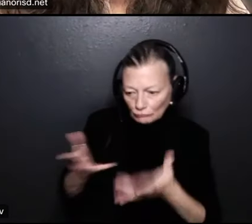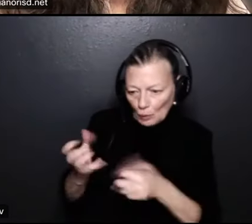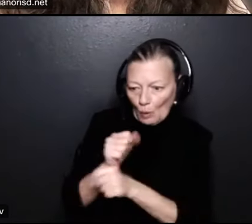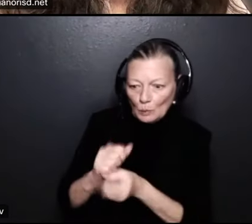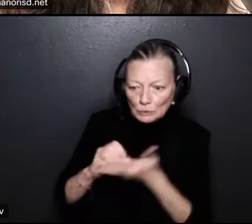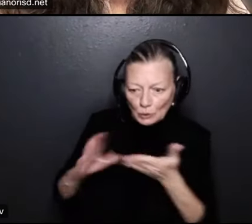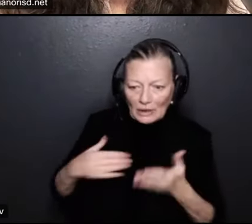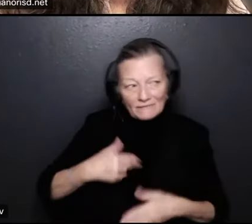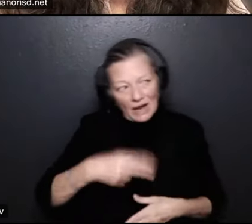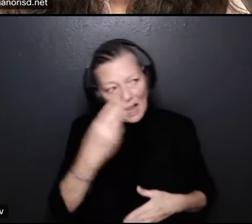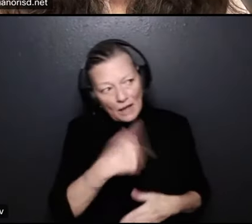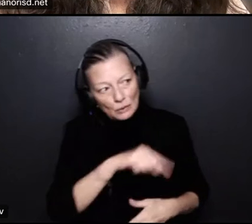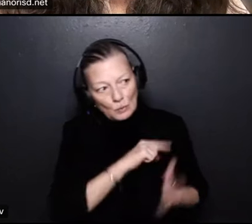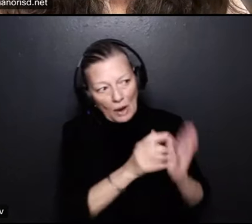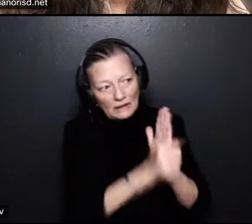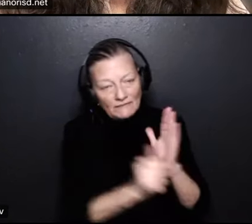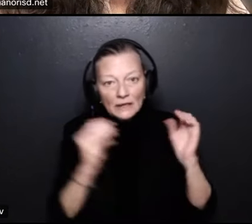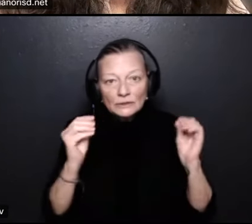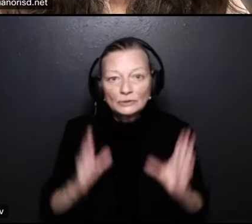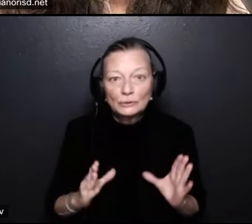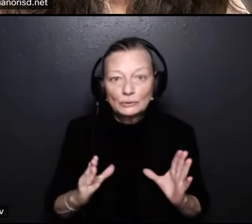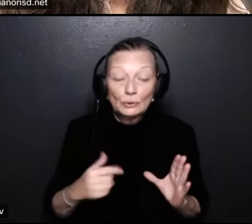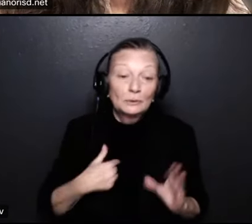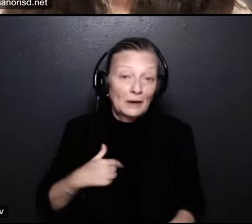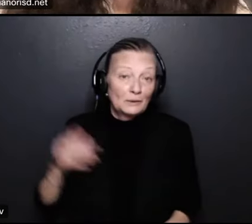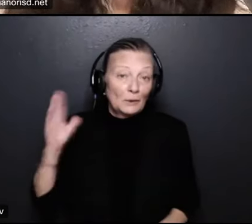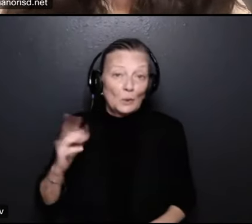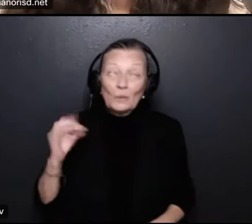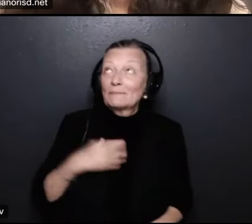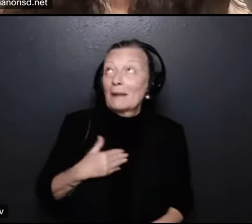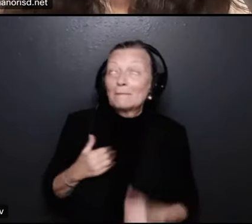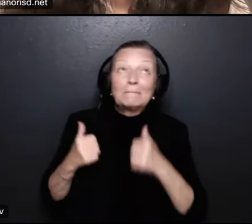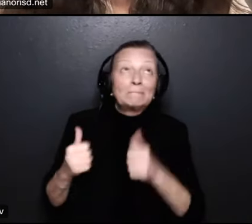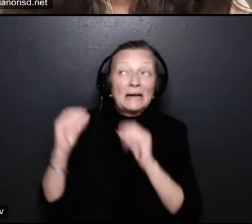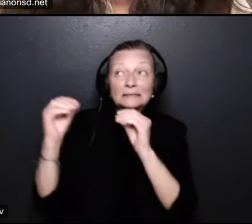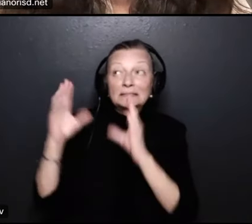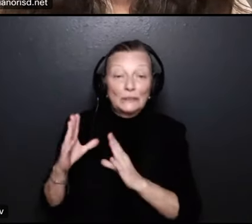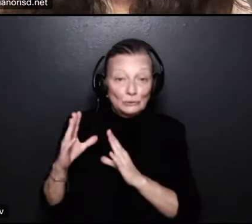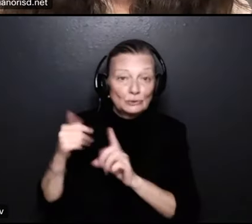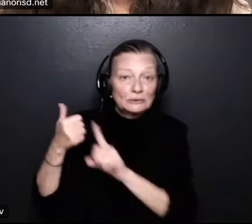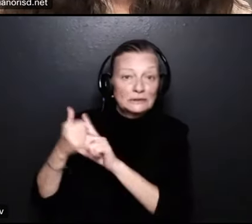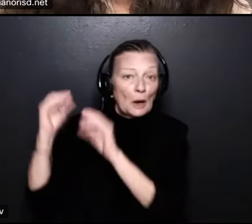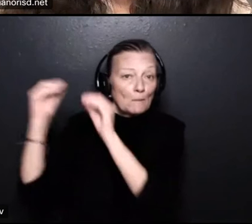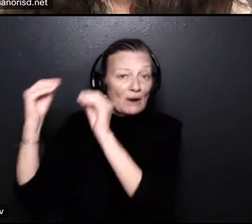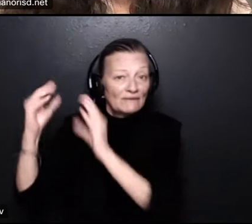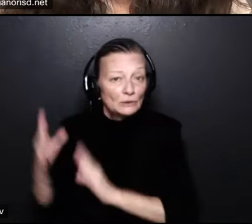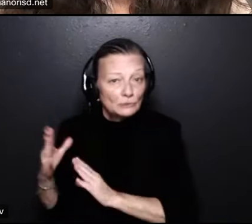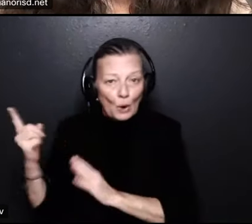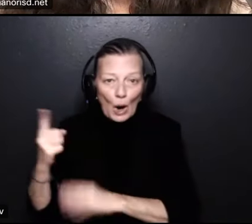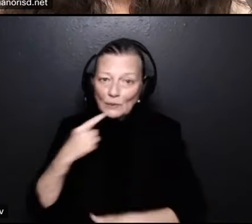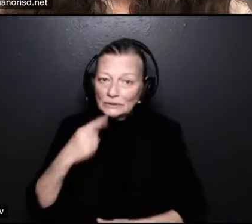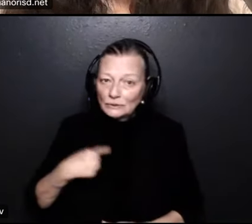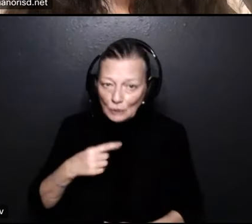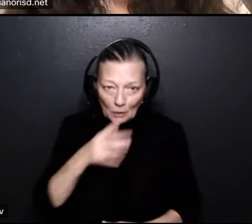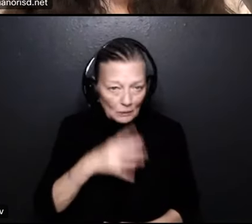a highly qualified teacher i used to have a professor one of the best teachers i ever had i was a professor she used to always tell me robert the program